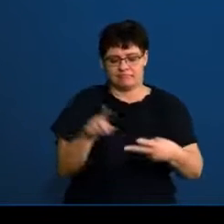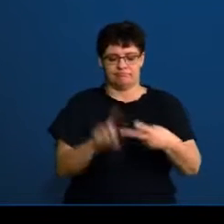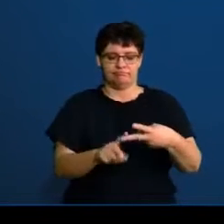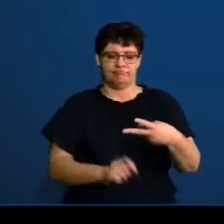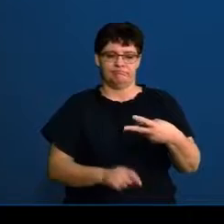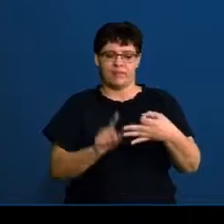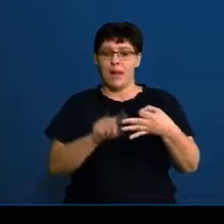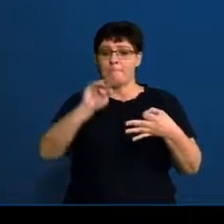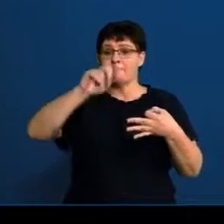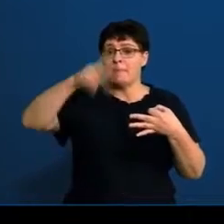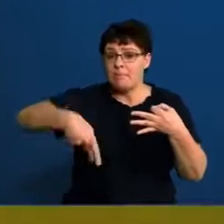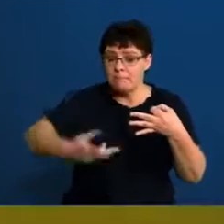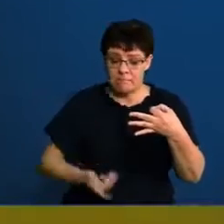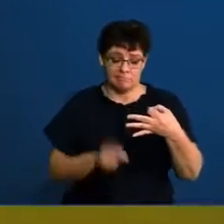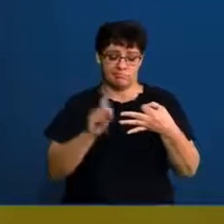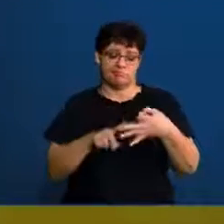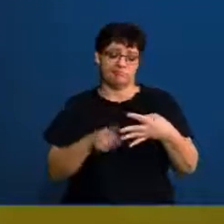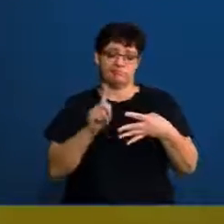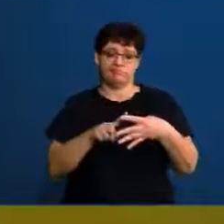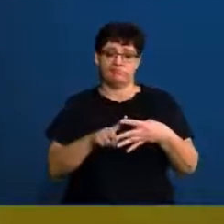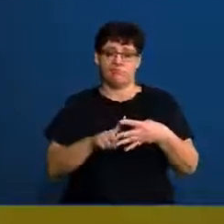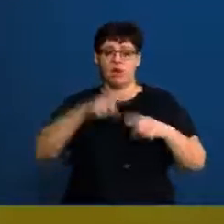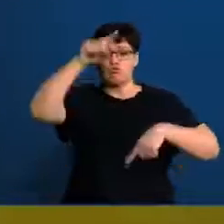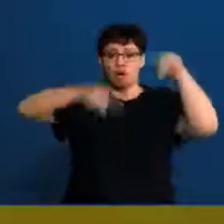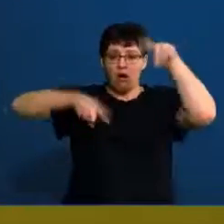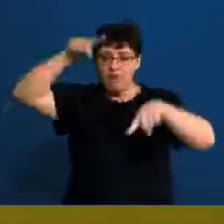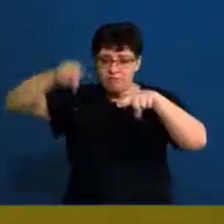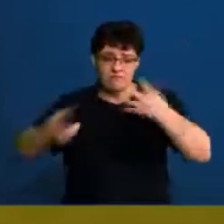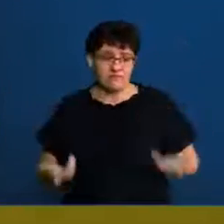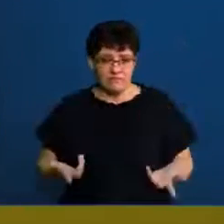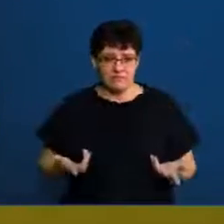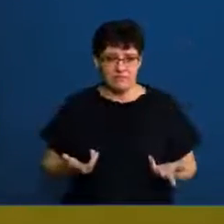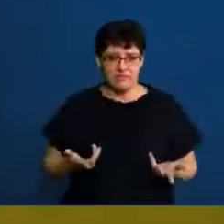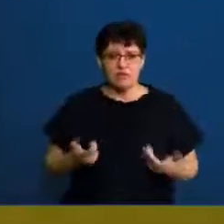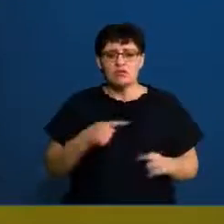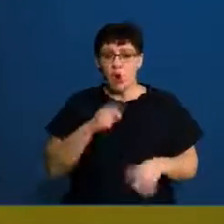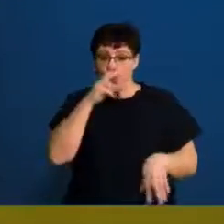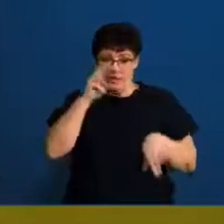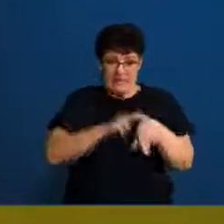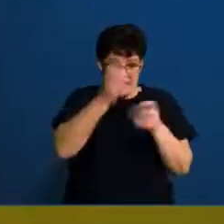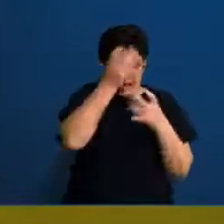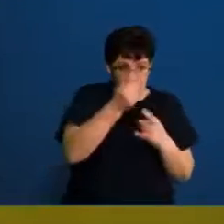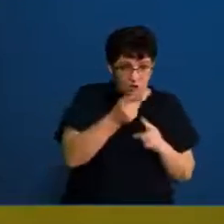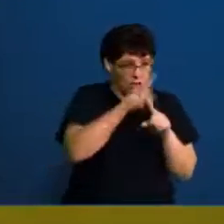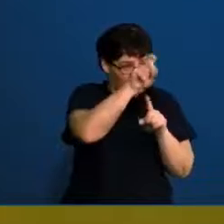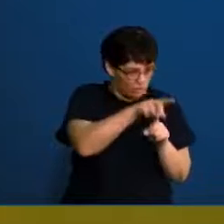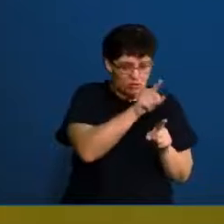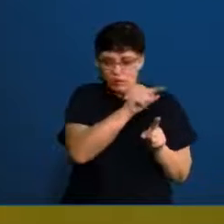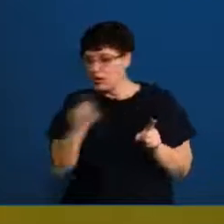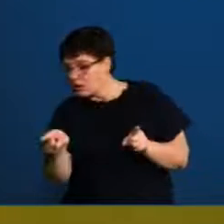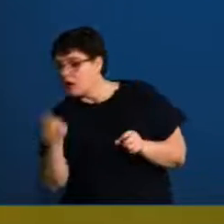contain maps. It could contain graphs. Anything that you need a little bit more information than the question gives you.